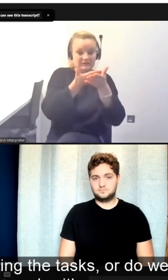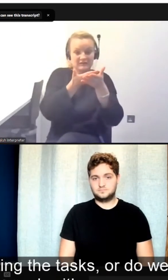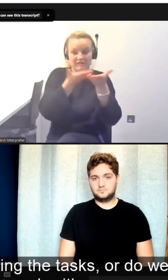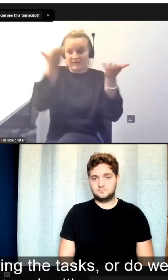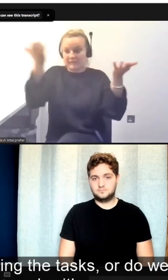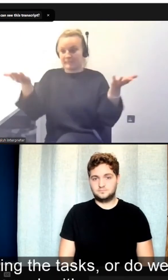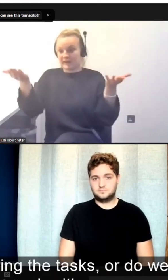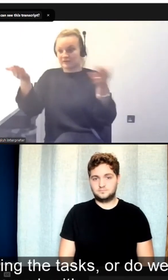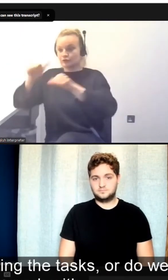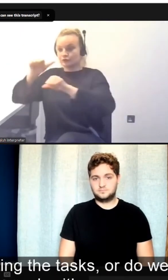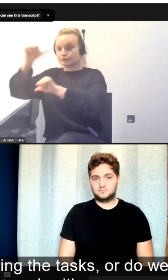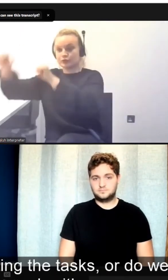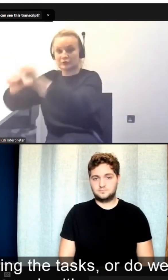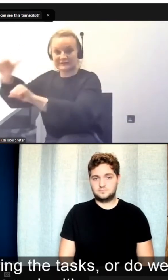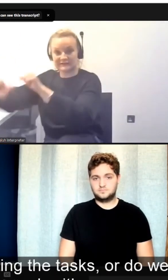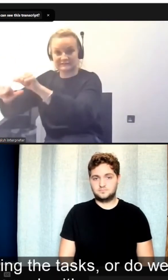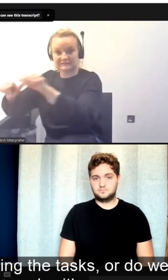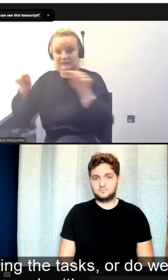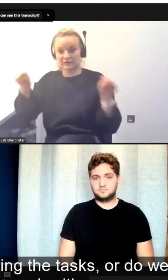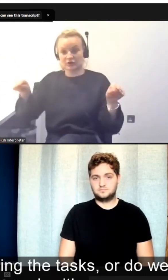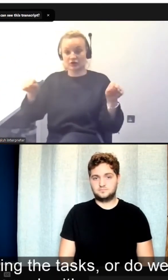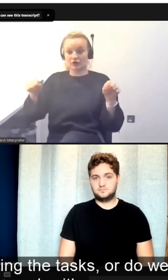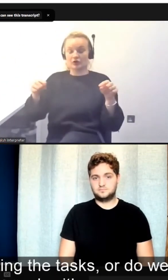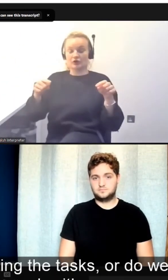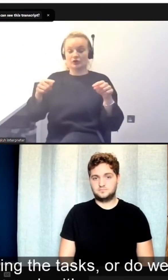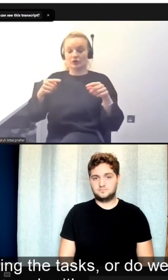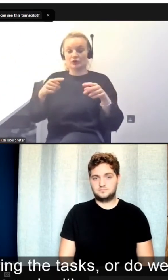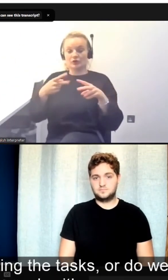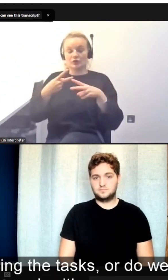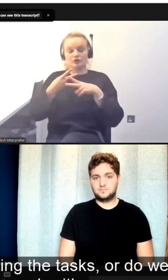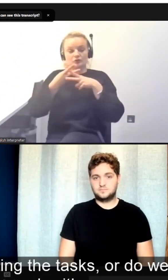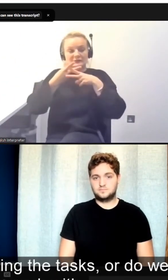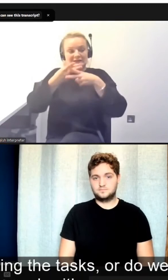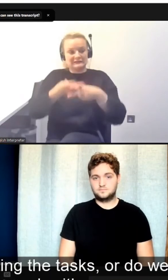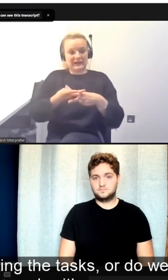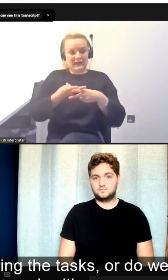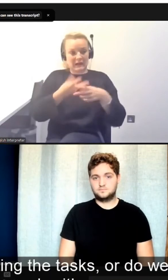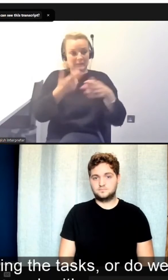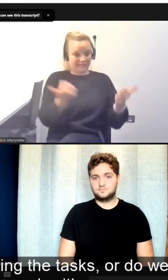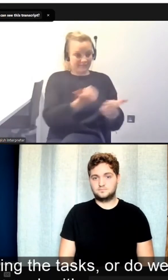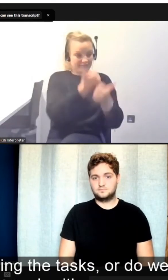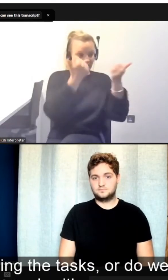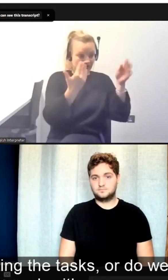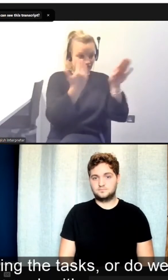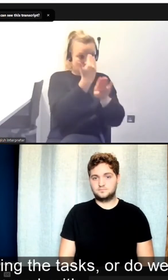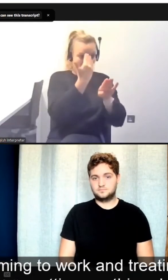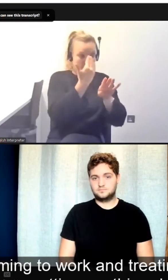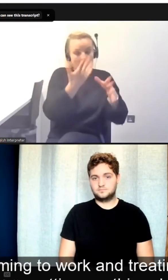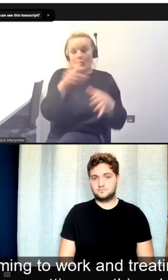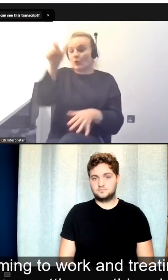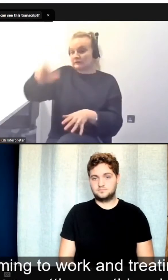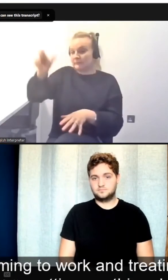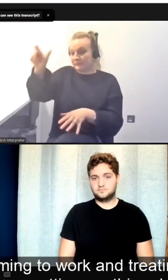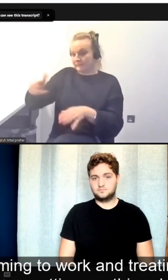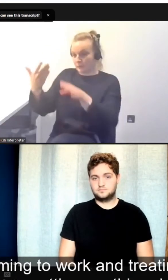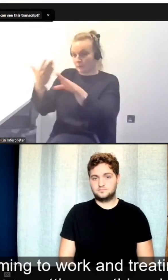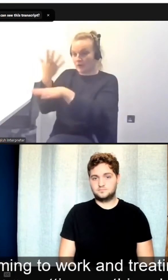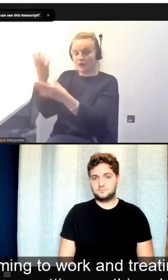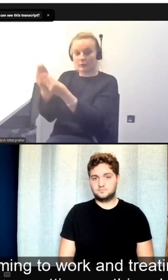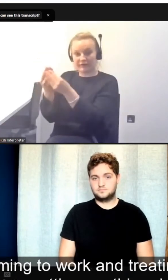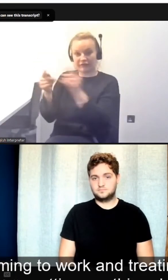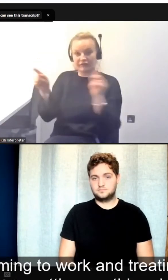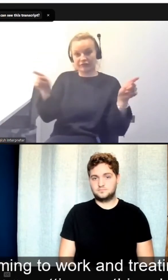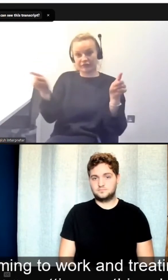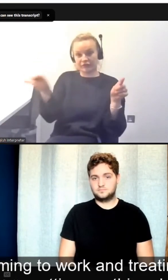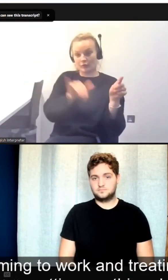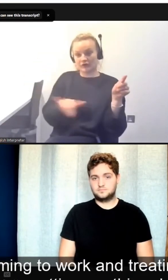So do we do we care about completing the tasks or do we care about the people we work with? Now, of course, there's no point